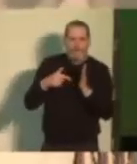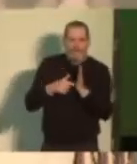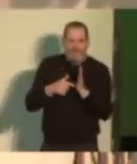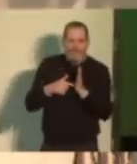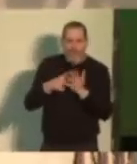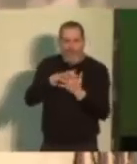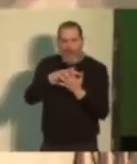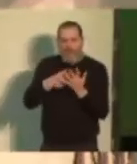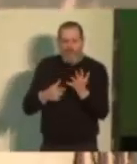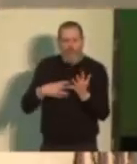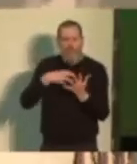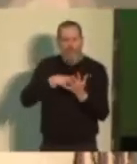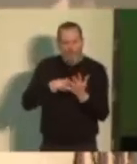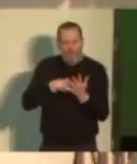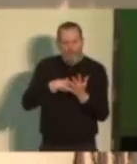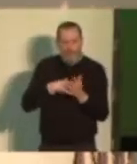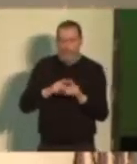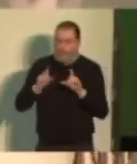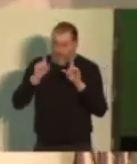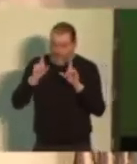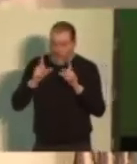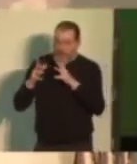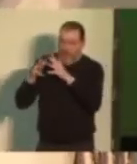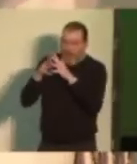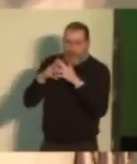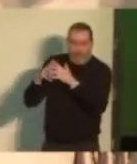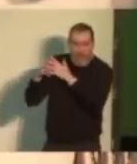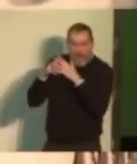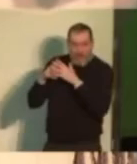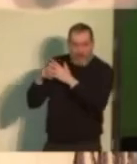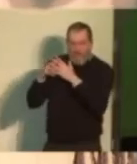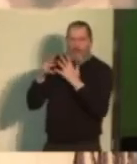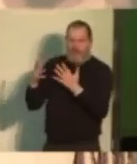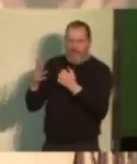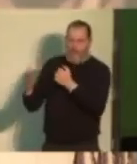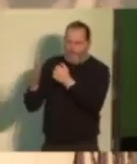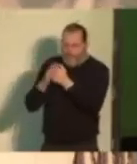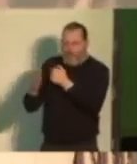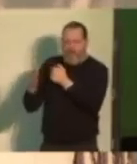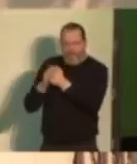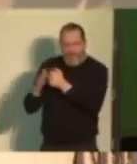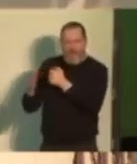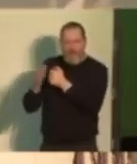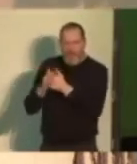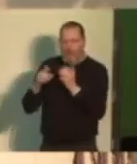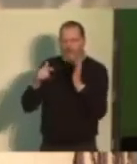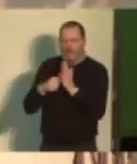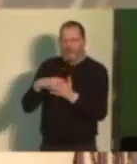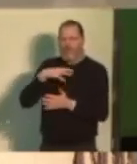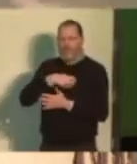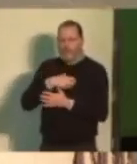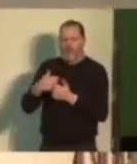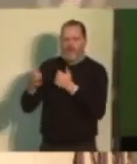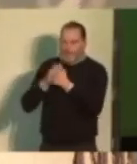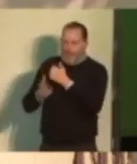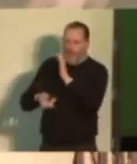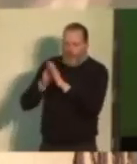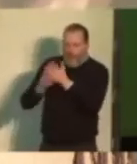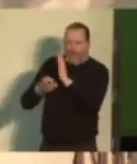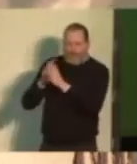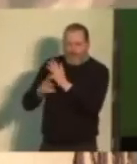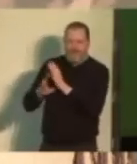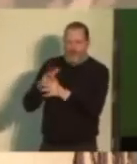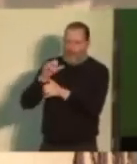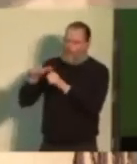I want to tell you that in the United States we are now seeing more trade union organizing efforts than we have seen in a very long